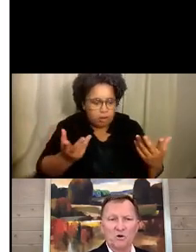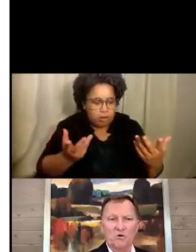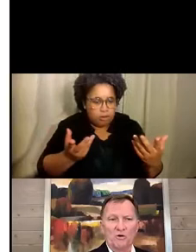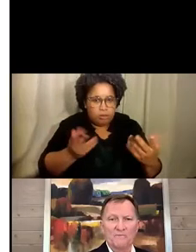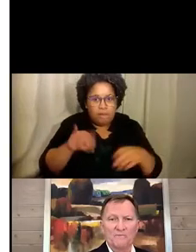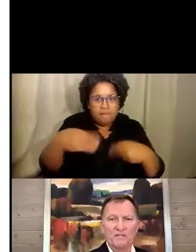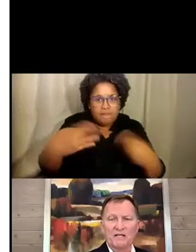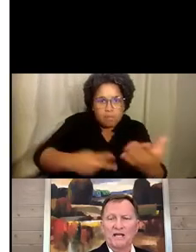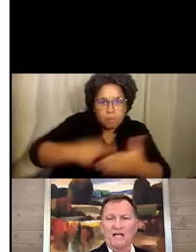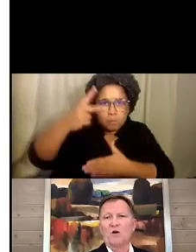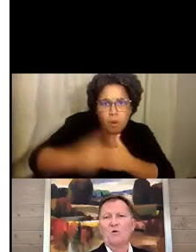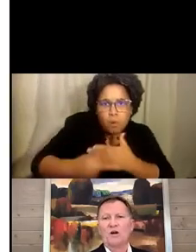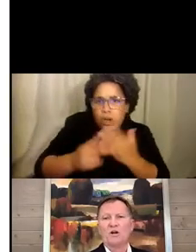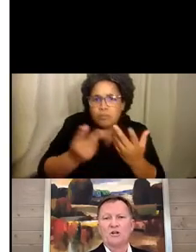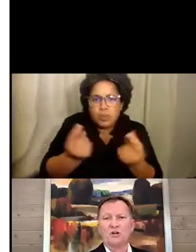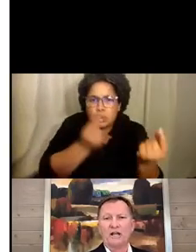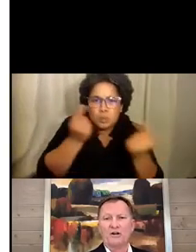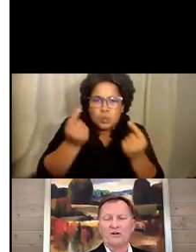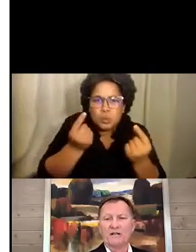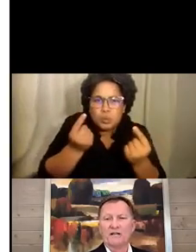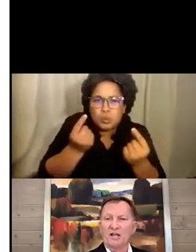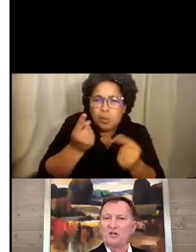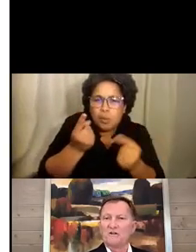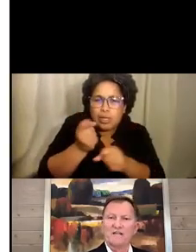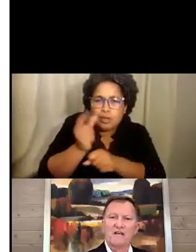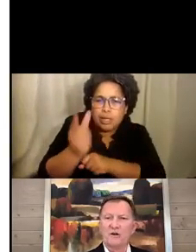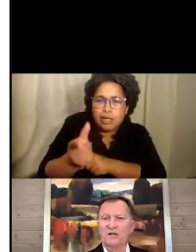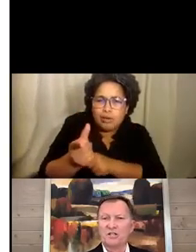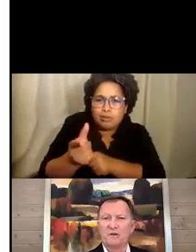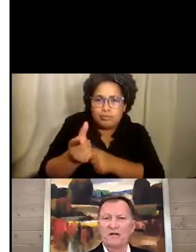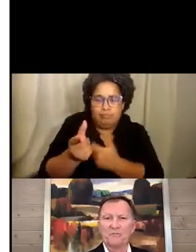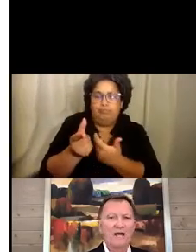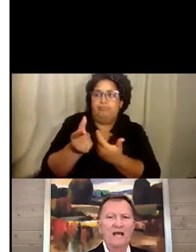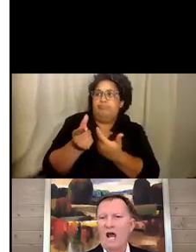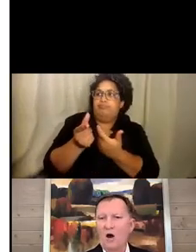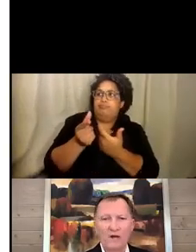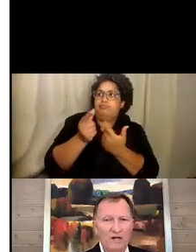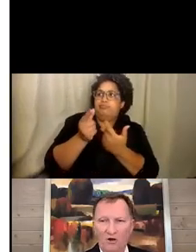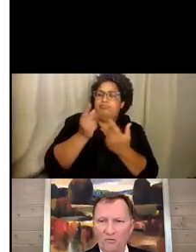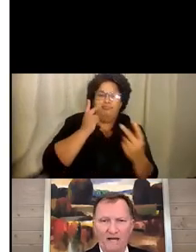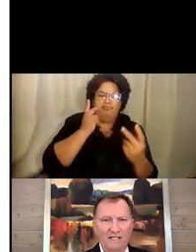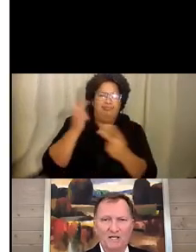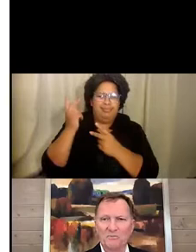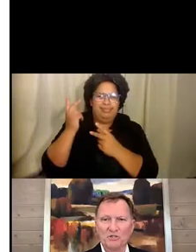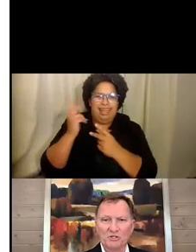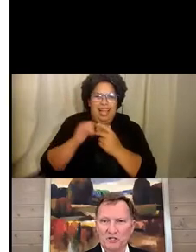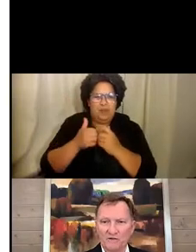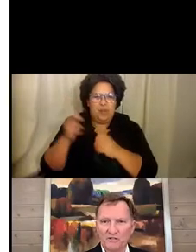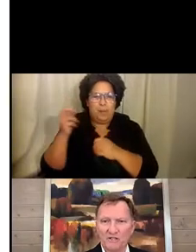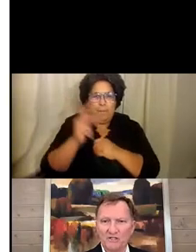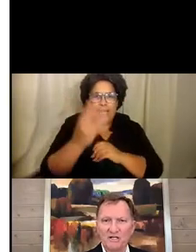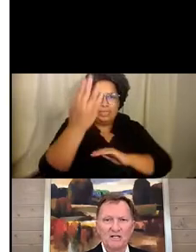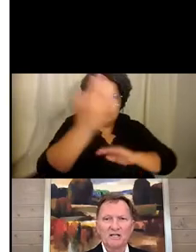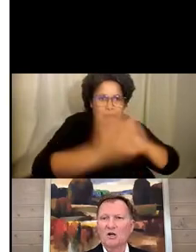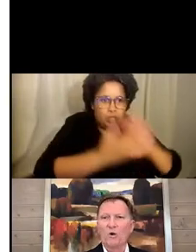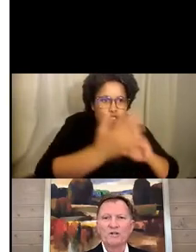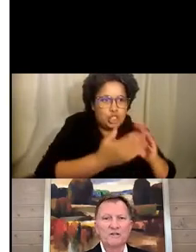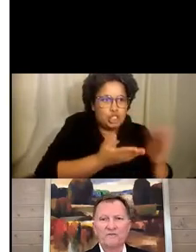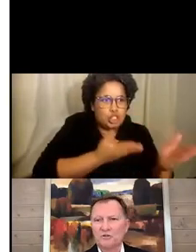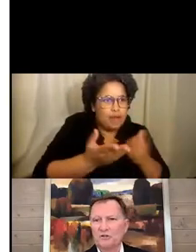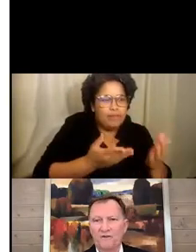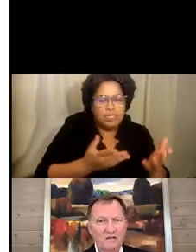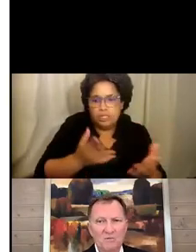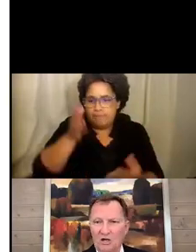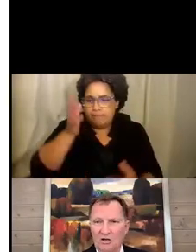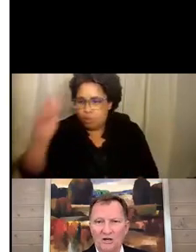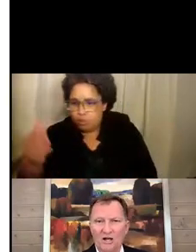deliver programs? And here we are a year later. It's sort of the other end of the spectrum. How are we going to go back to in-person services? You know, what's